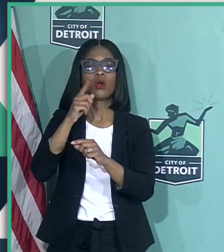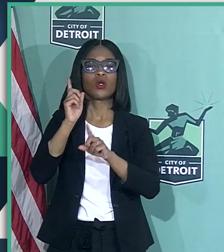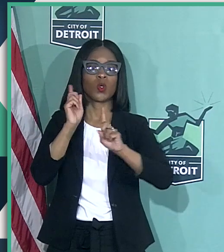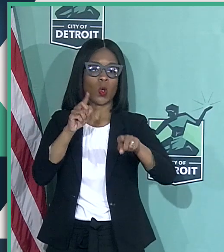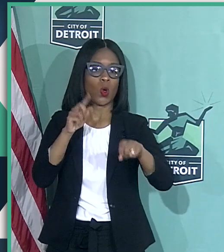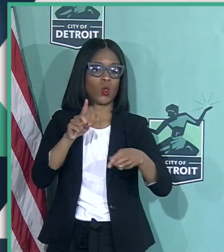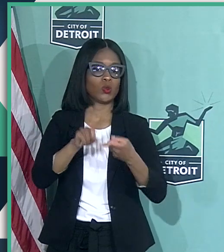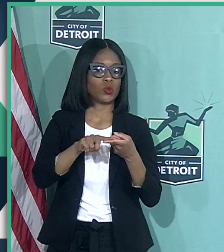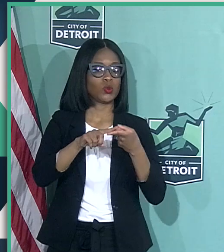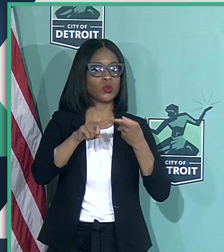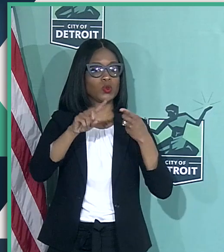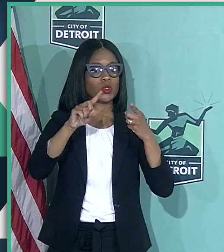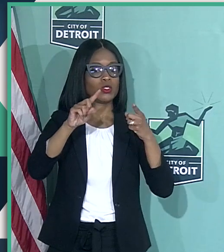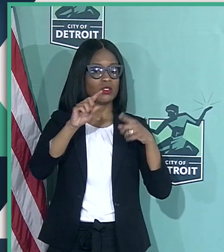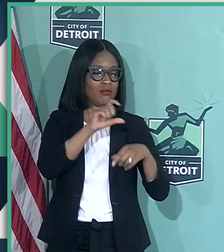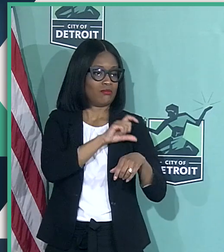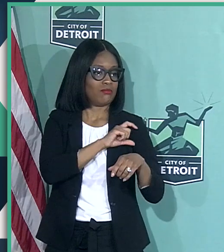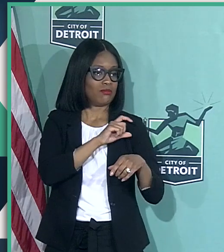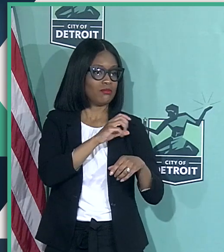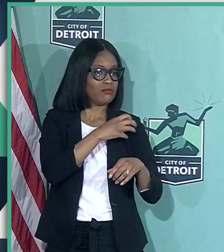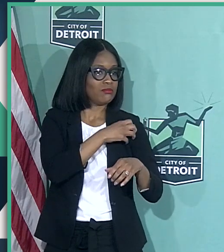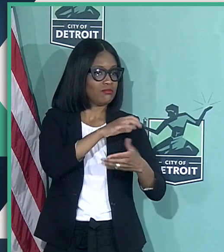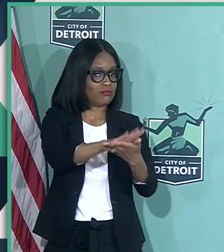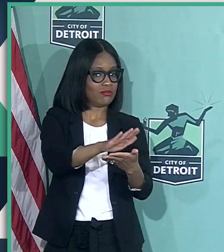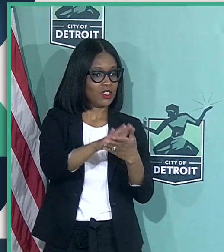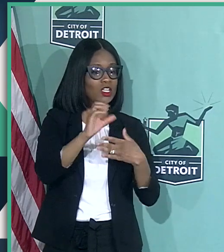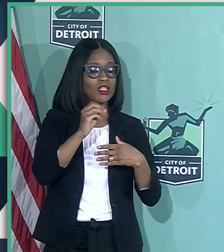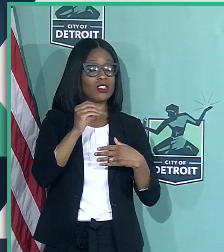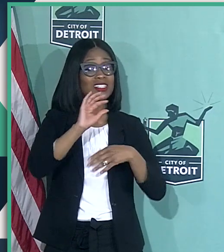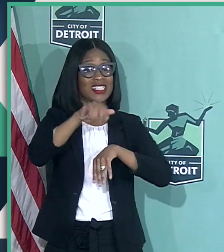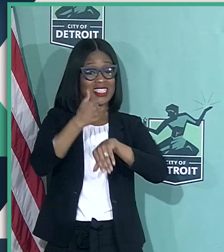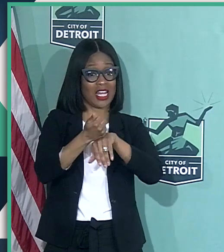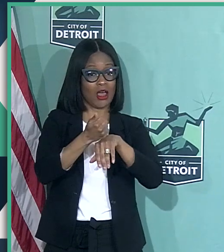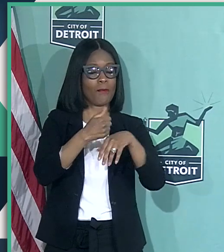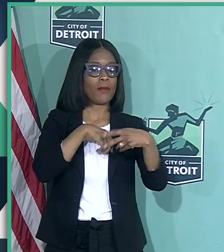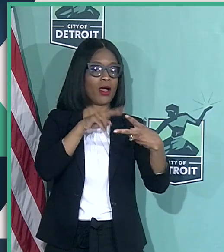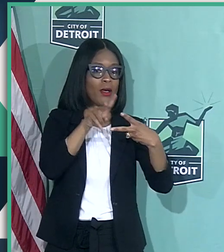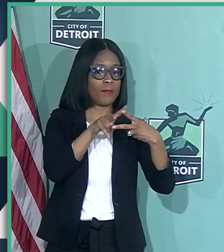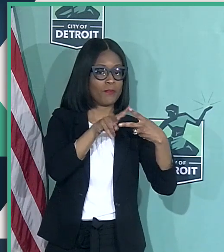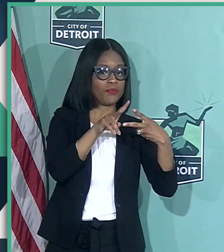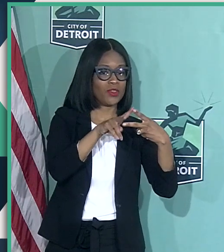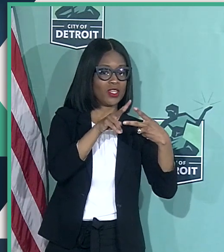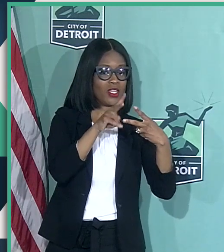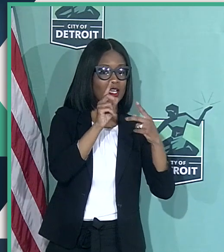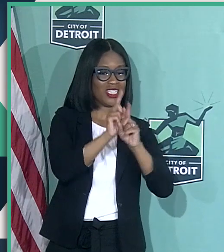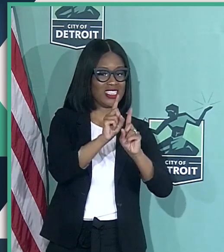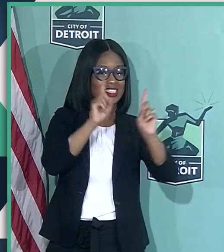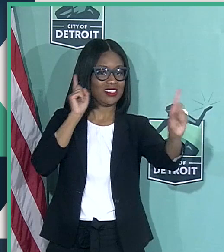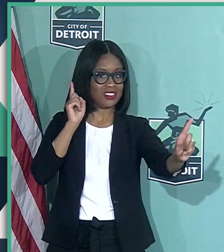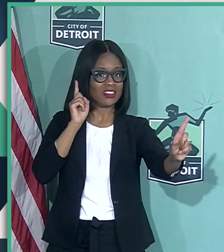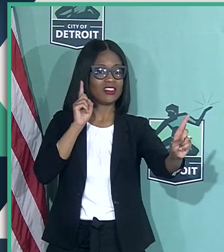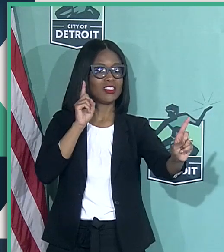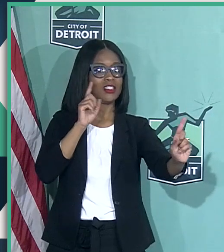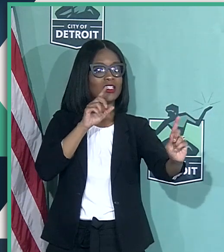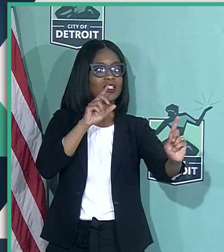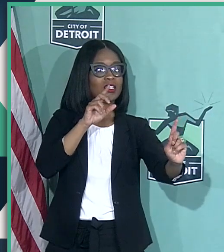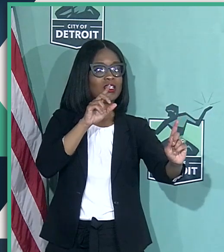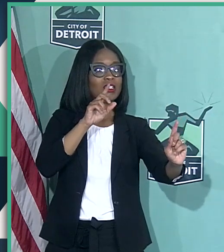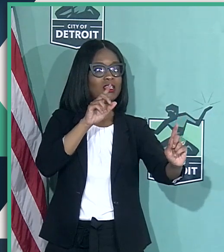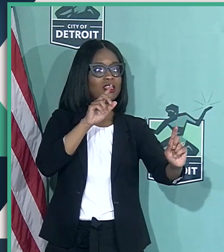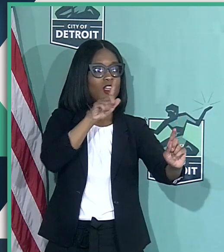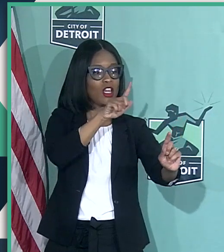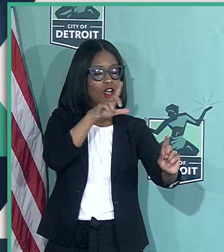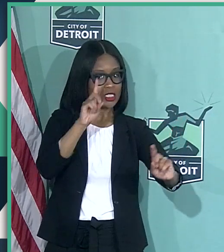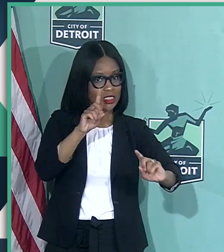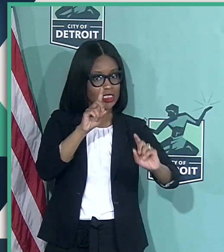And that's what they're recruiting to. And they've set up a combination of the distance learning. And it's been fascinating